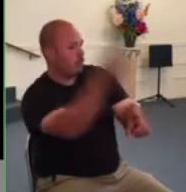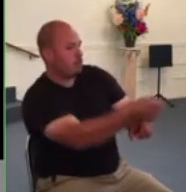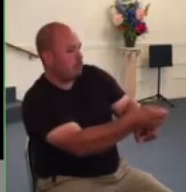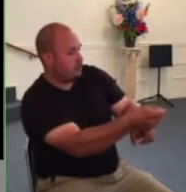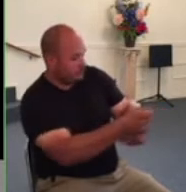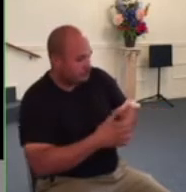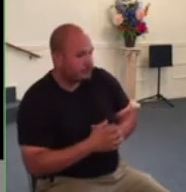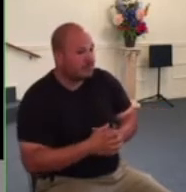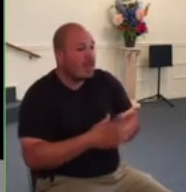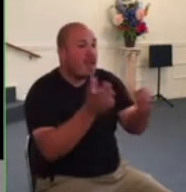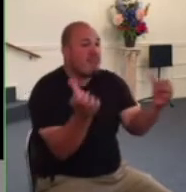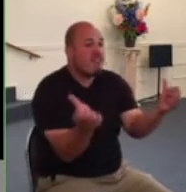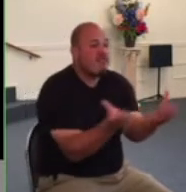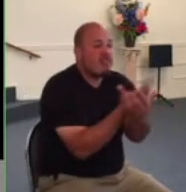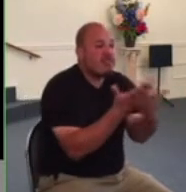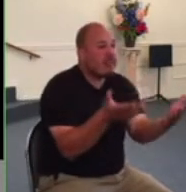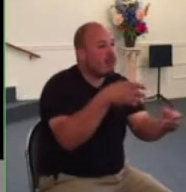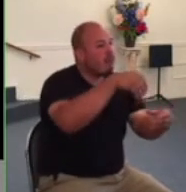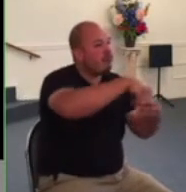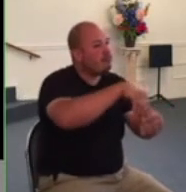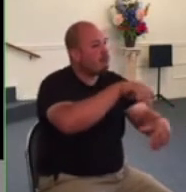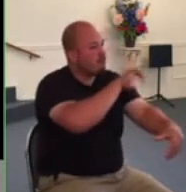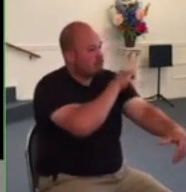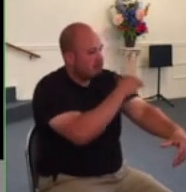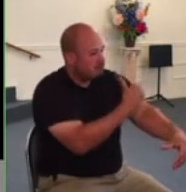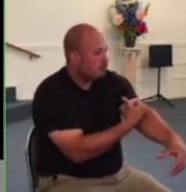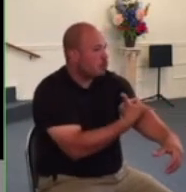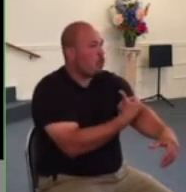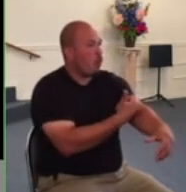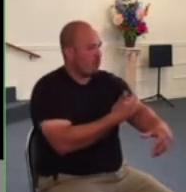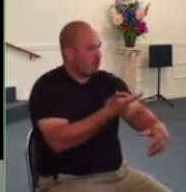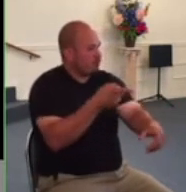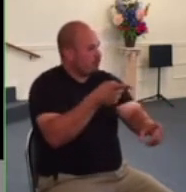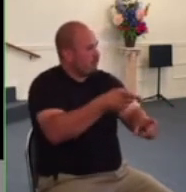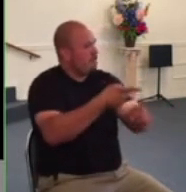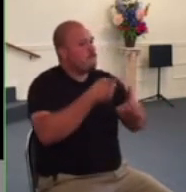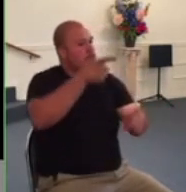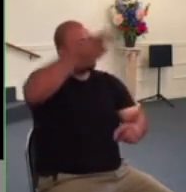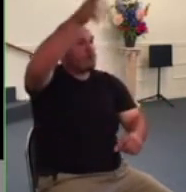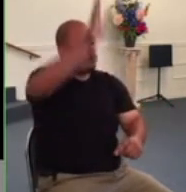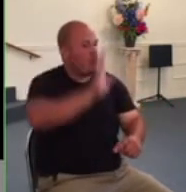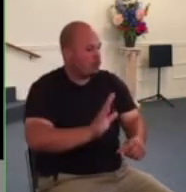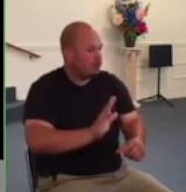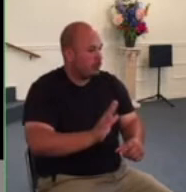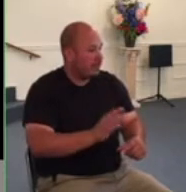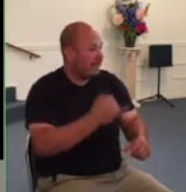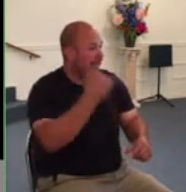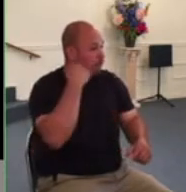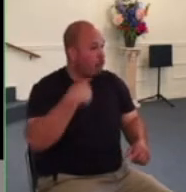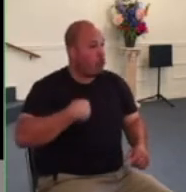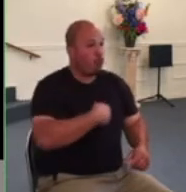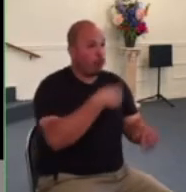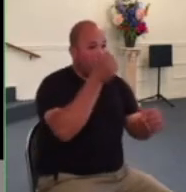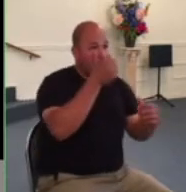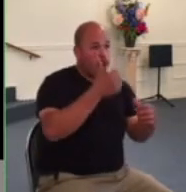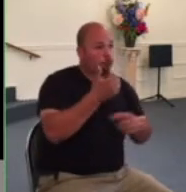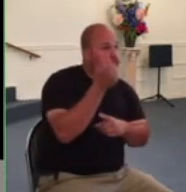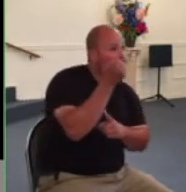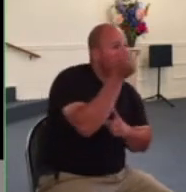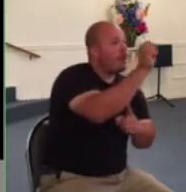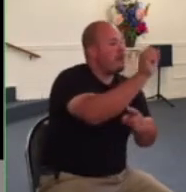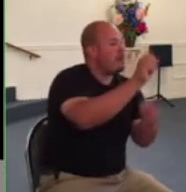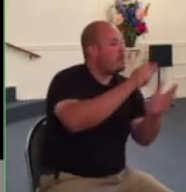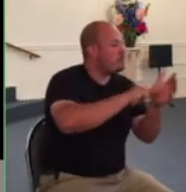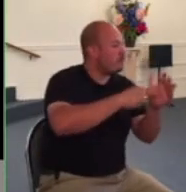consequently whoever rebels against the authority is rebelling against what god has instituted and those who do so will bring